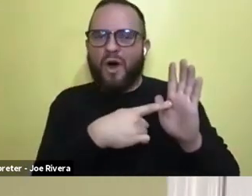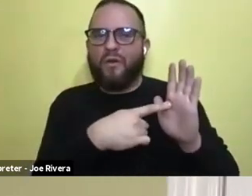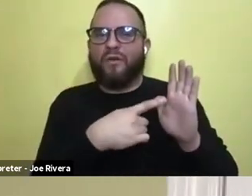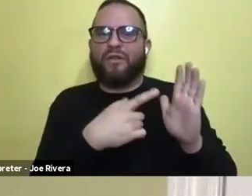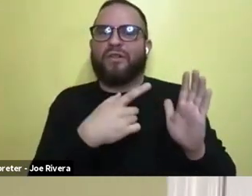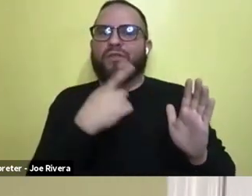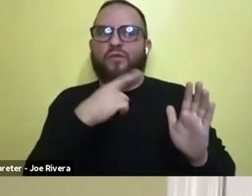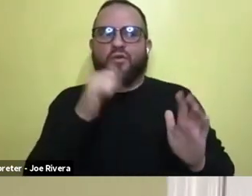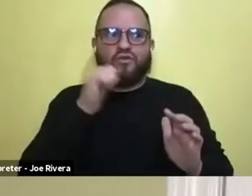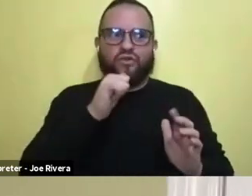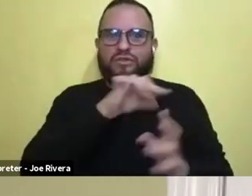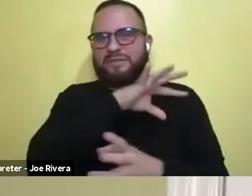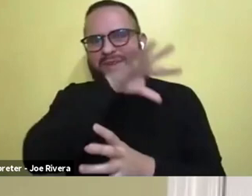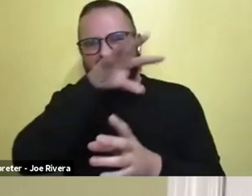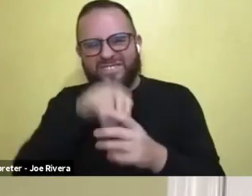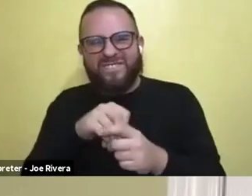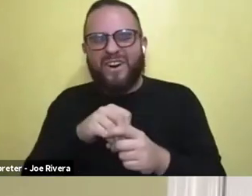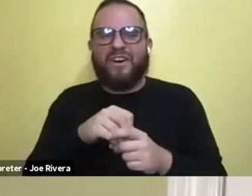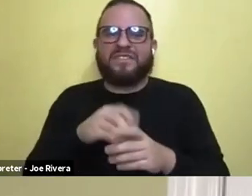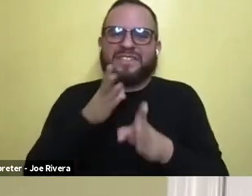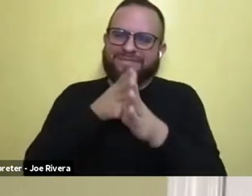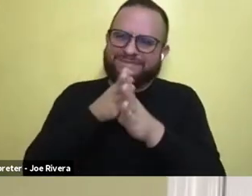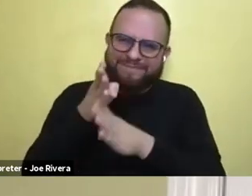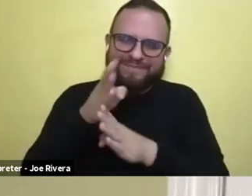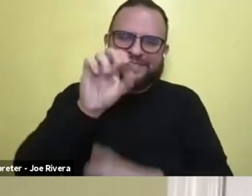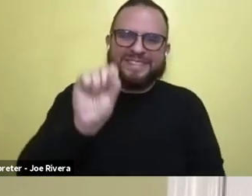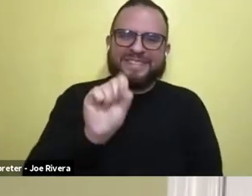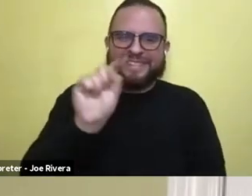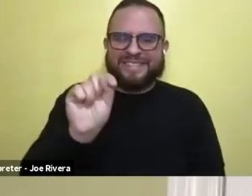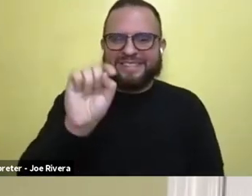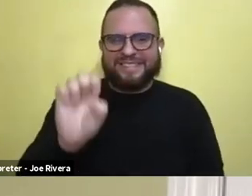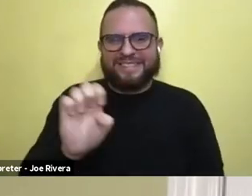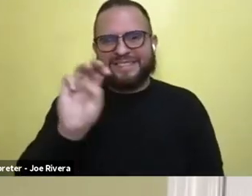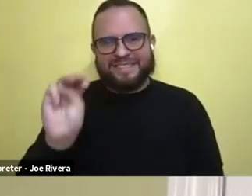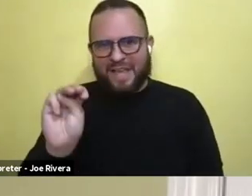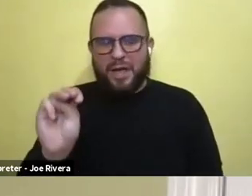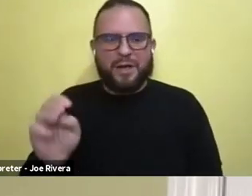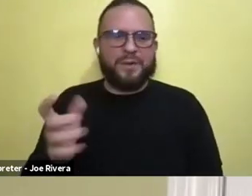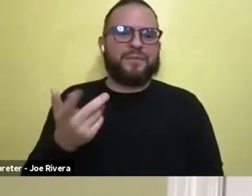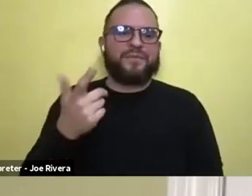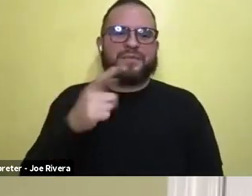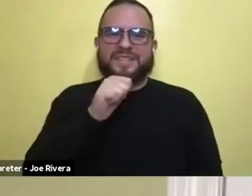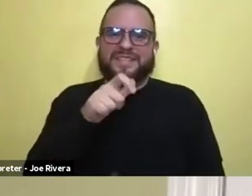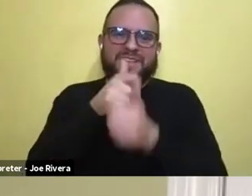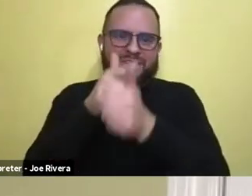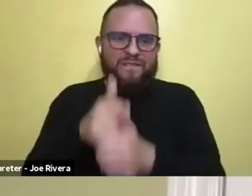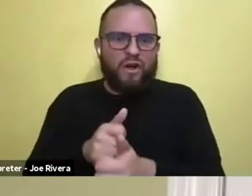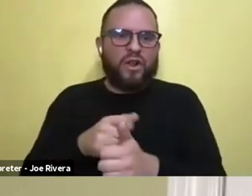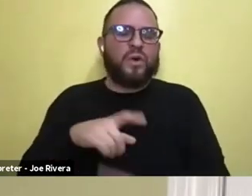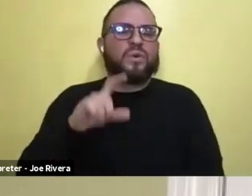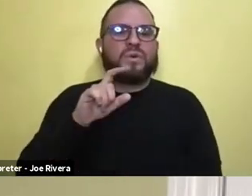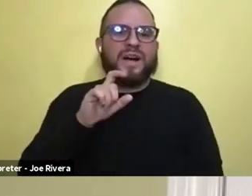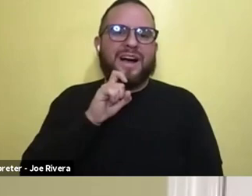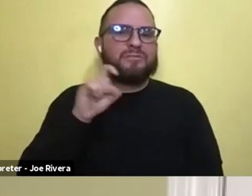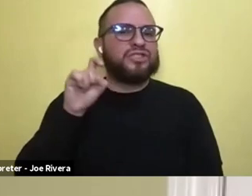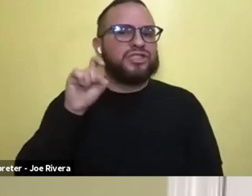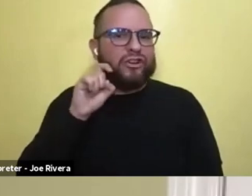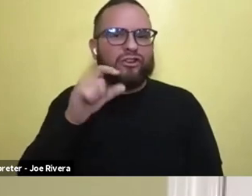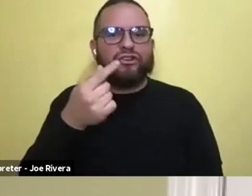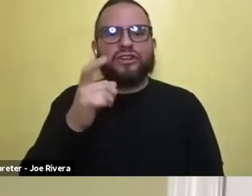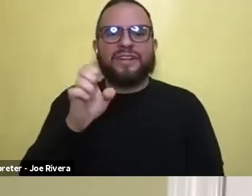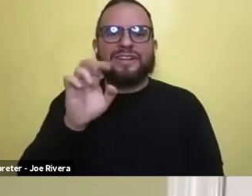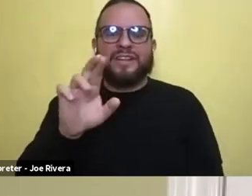field of STEM. Uh, this character defies gender stereotypes. You know, we don't often see, uh, a girl who is